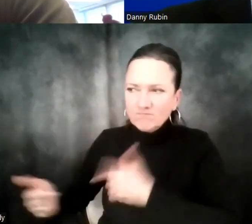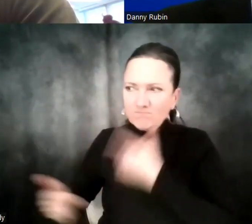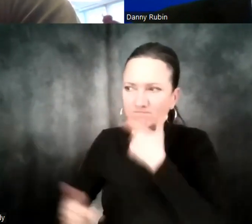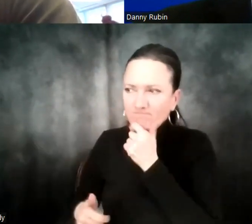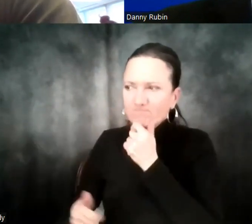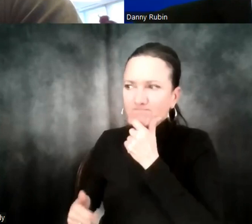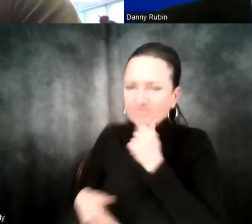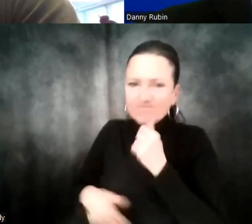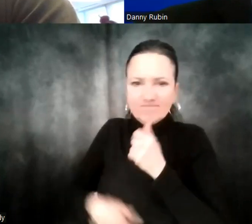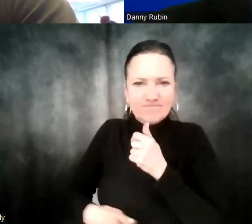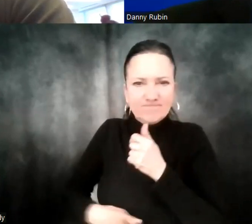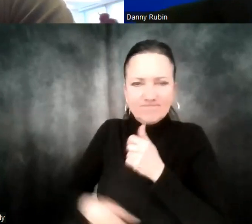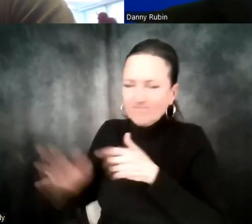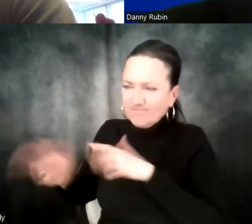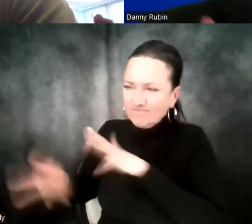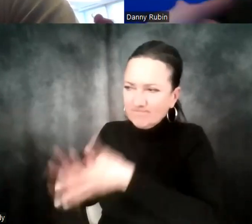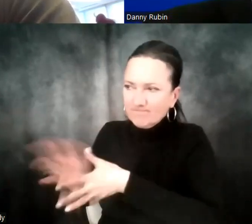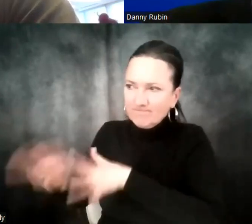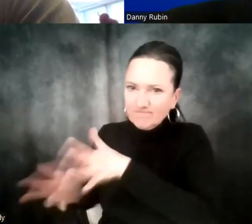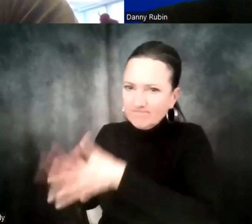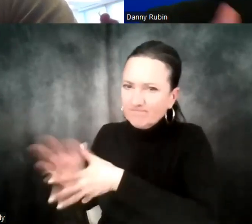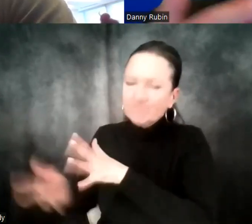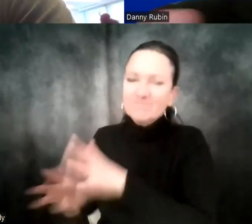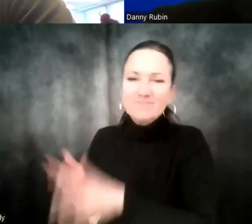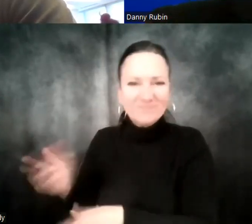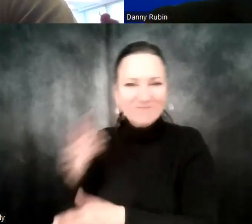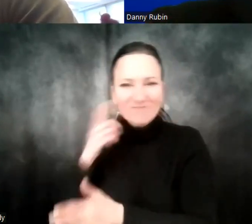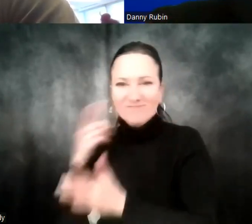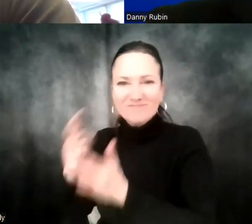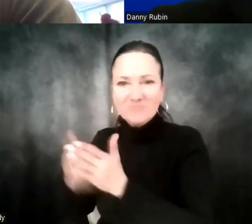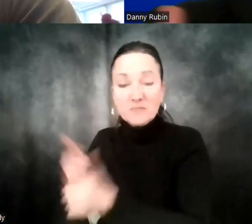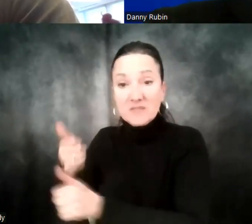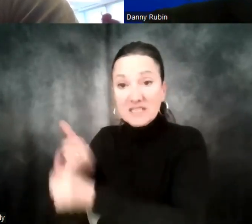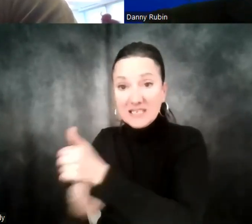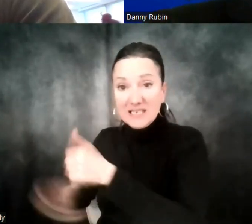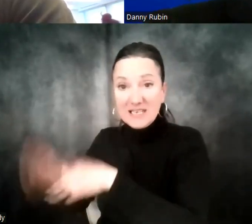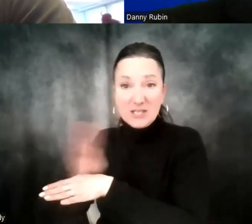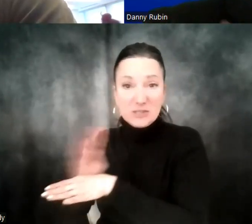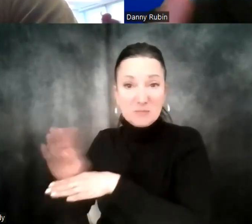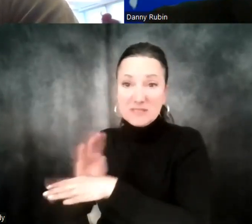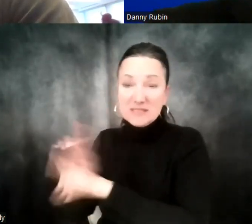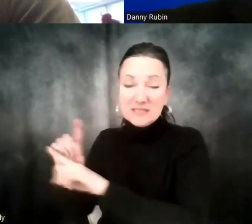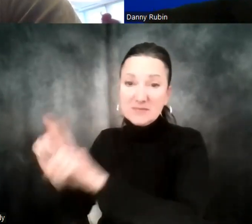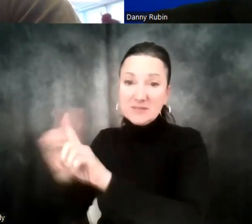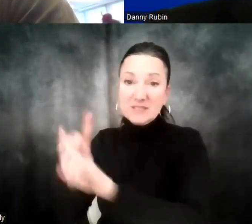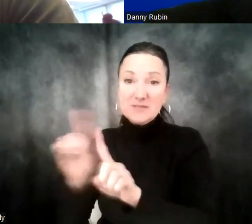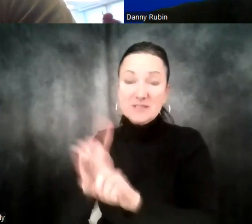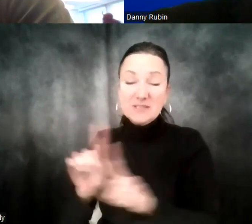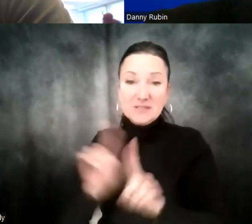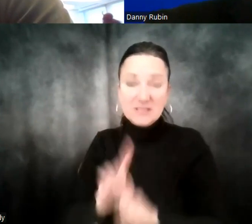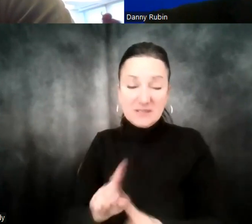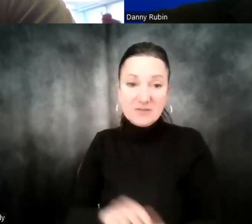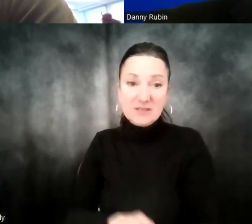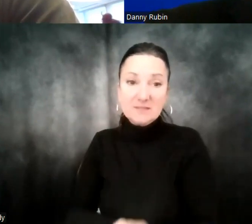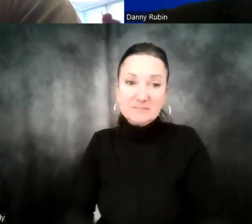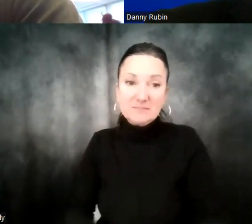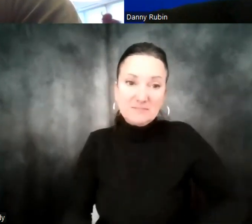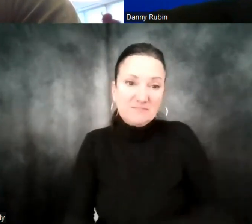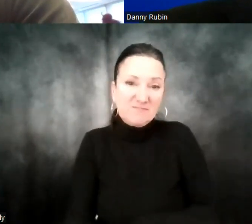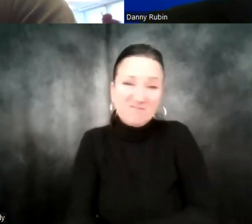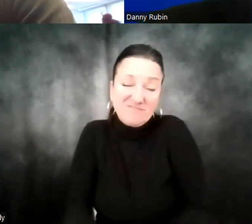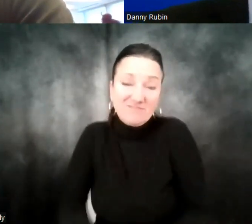your instincts a little bit, but also just the, would you say, like, the repetition of just doing this over and over makes you better?